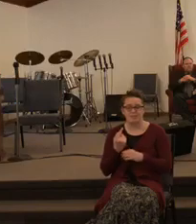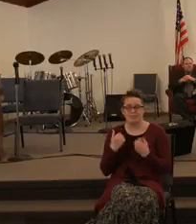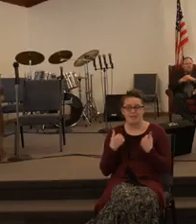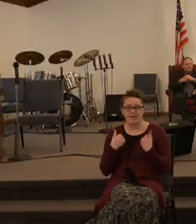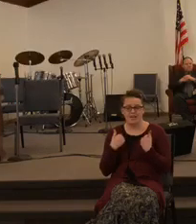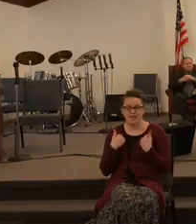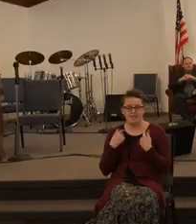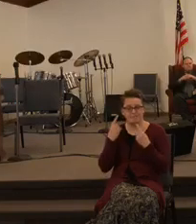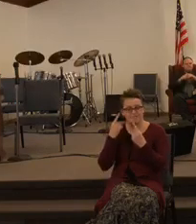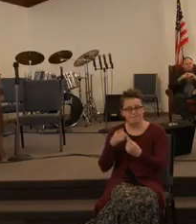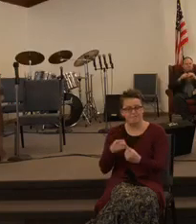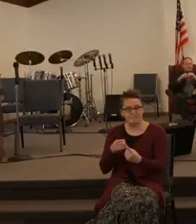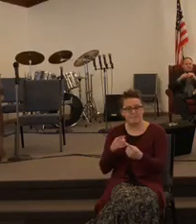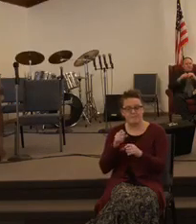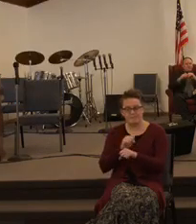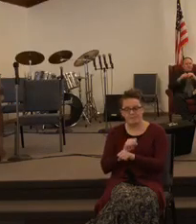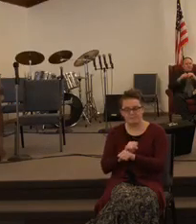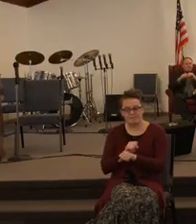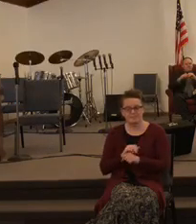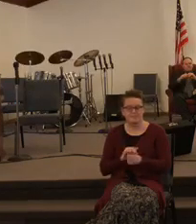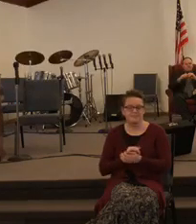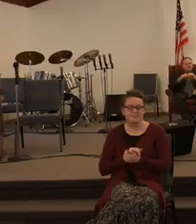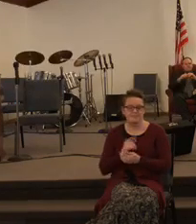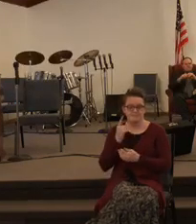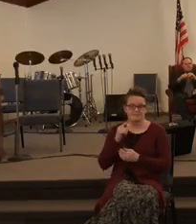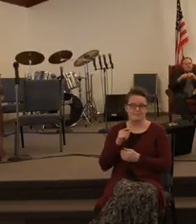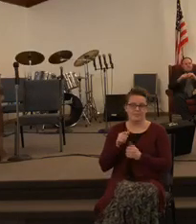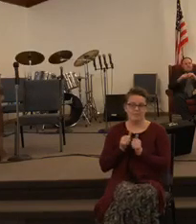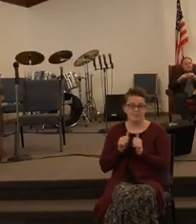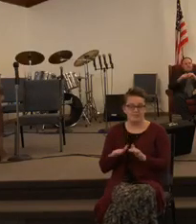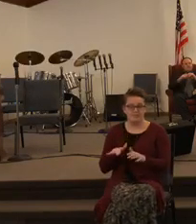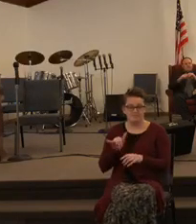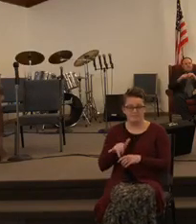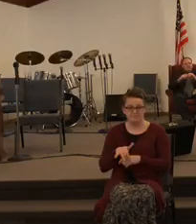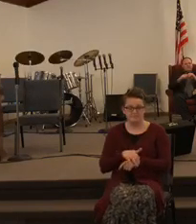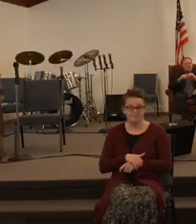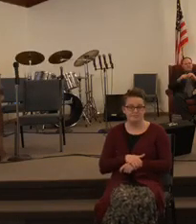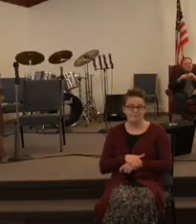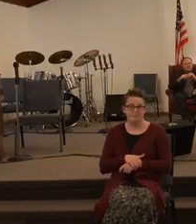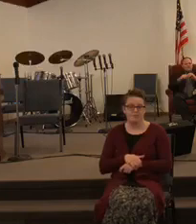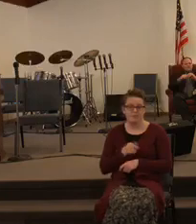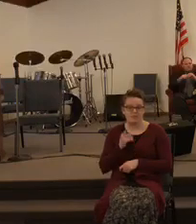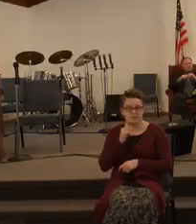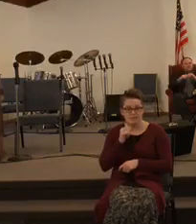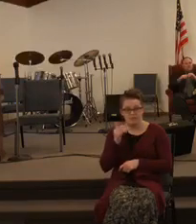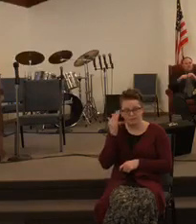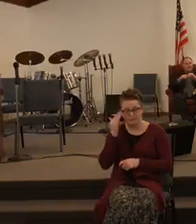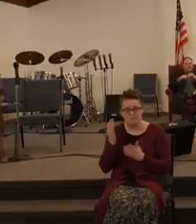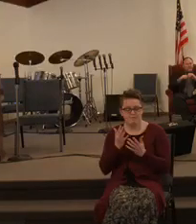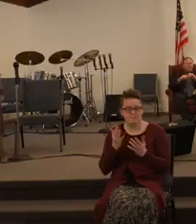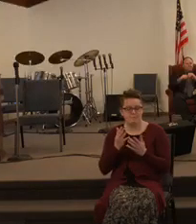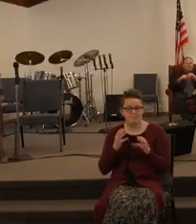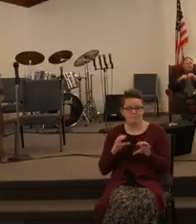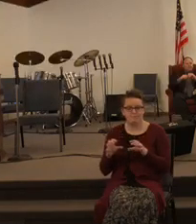that they were working towards. Because without that, you don't know what to do.